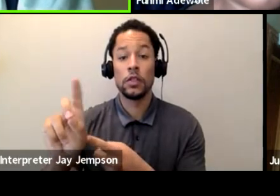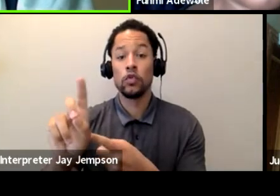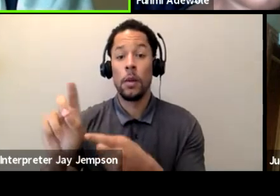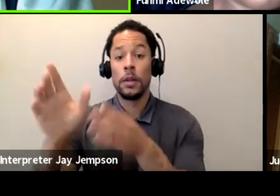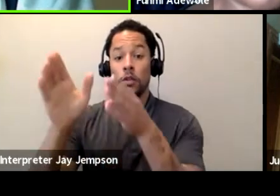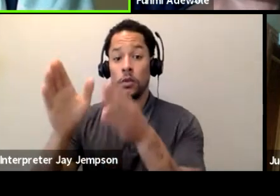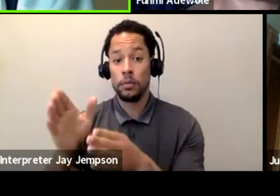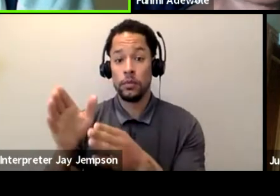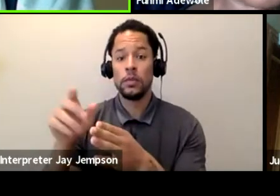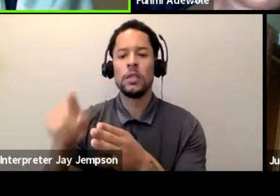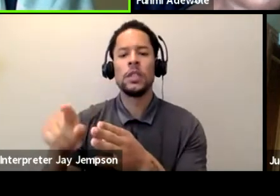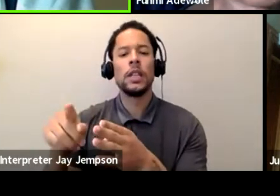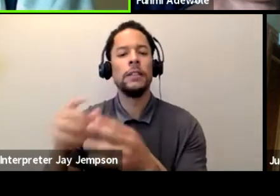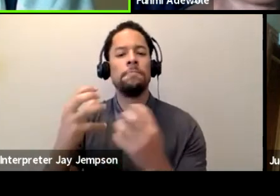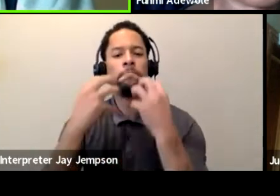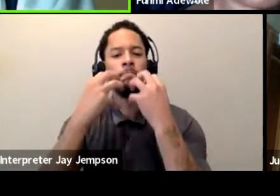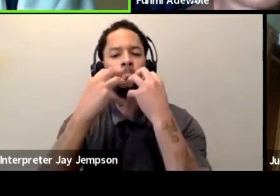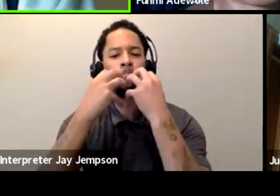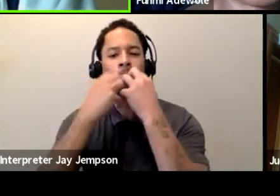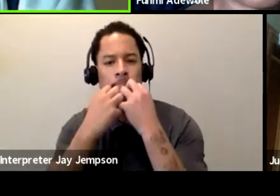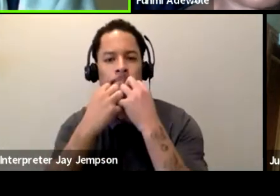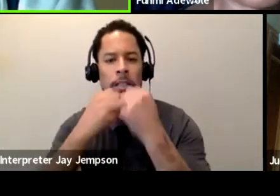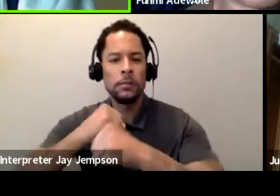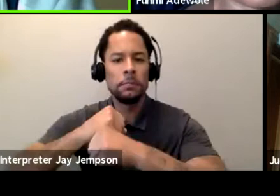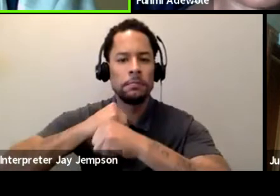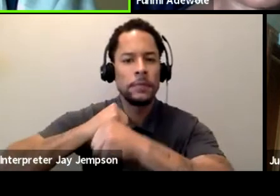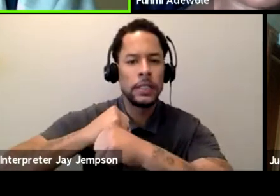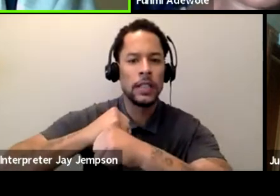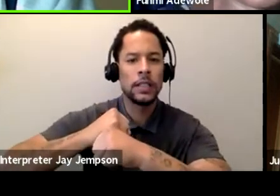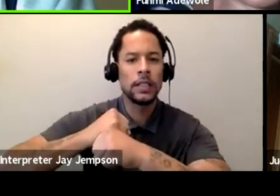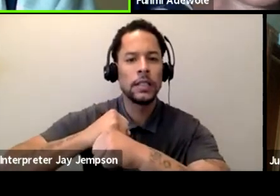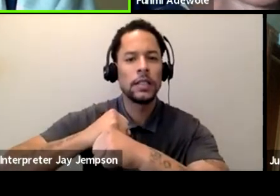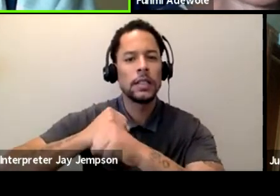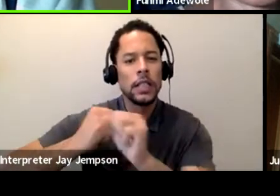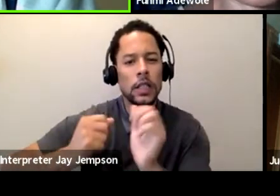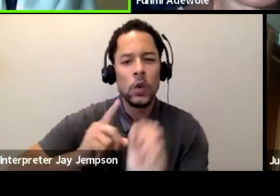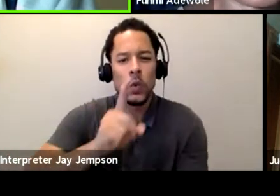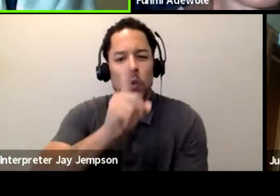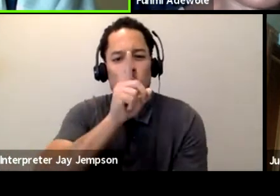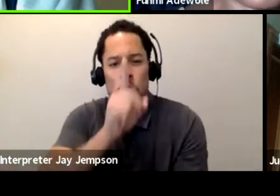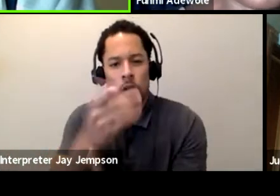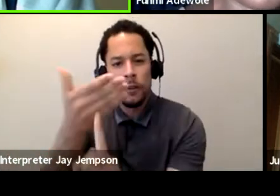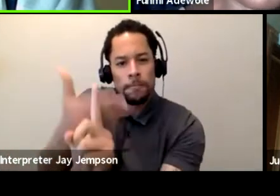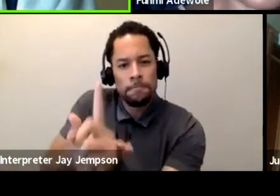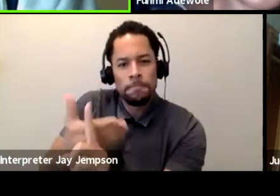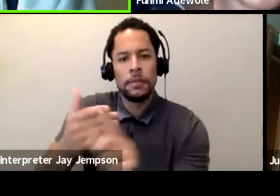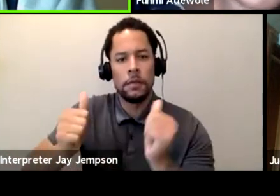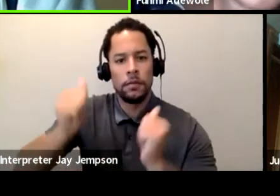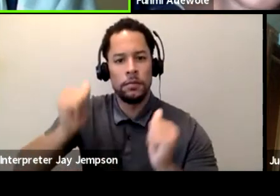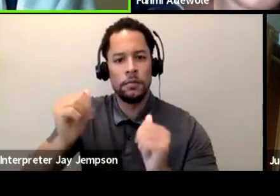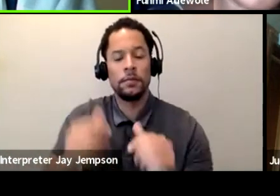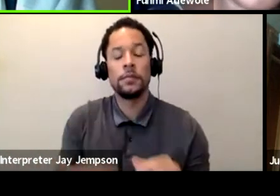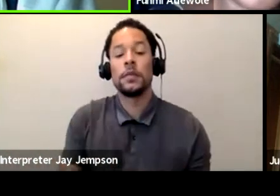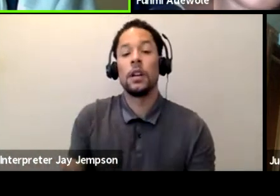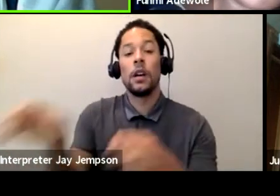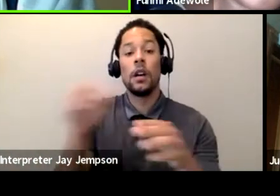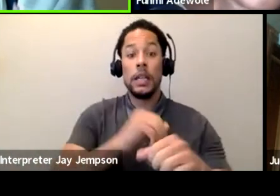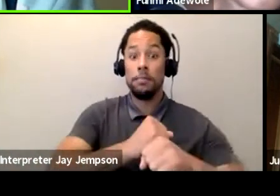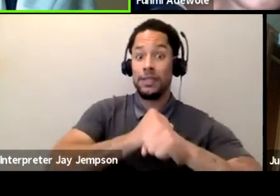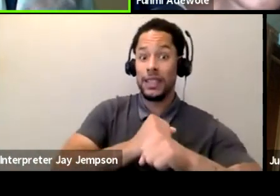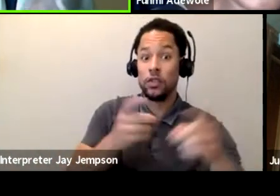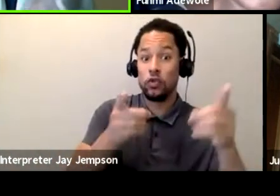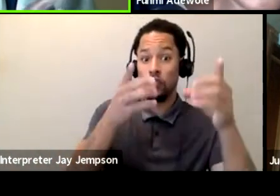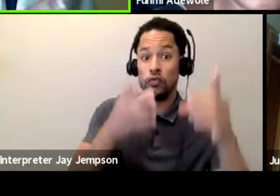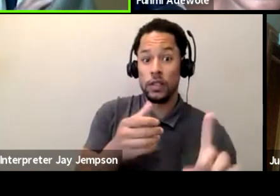authenticity of the play, protects the director from themselves, as a, I'm going to